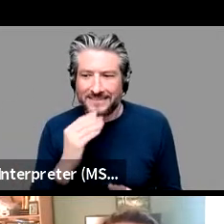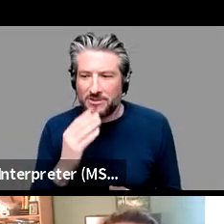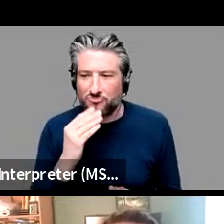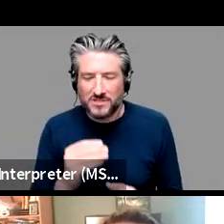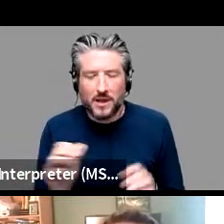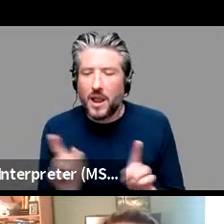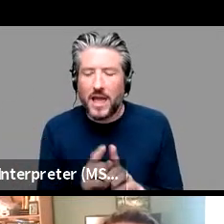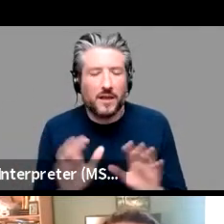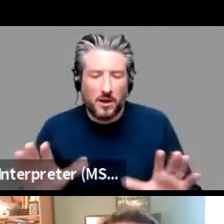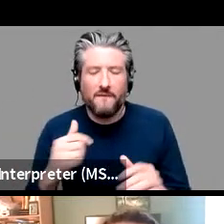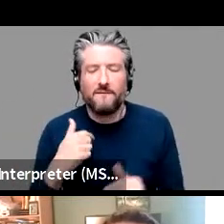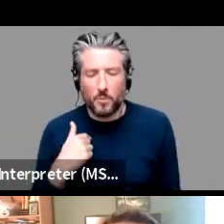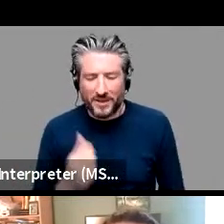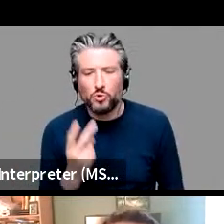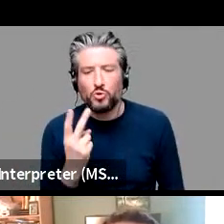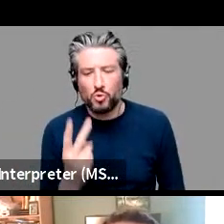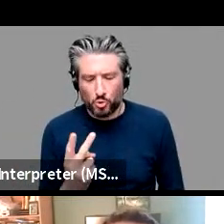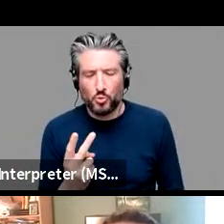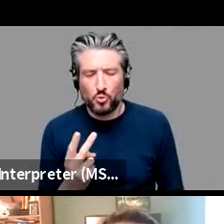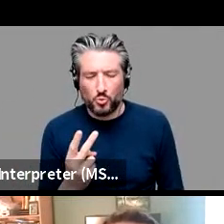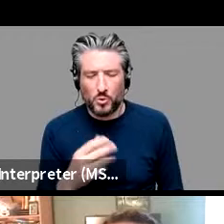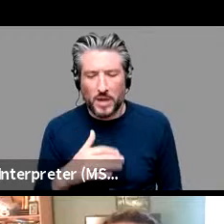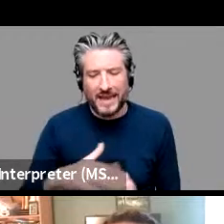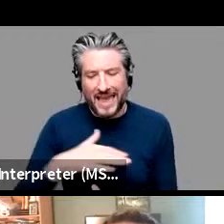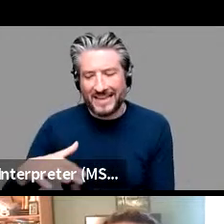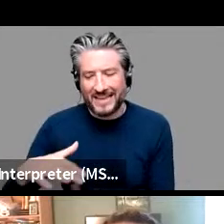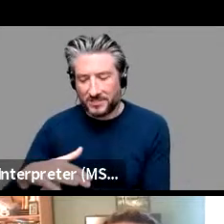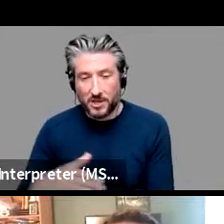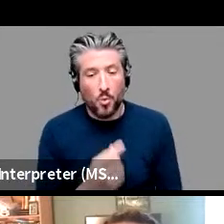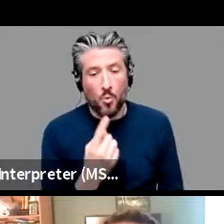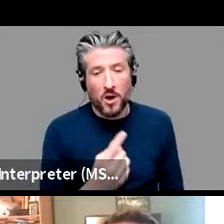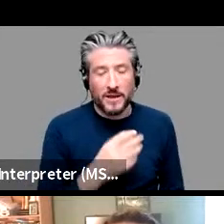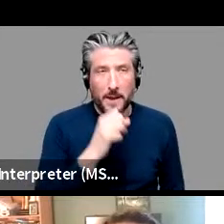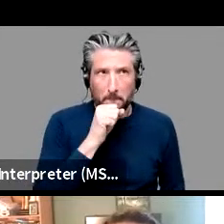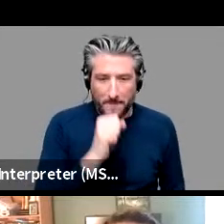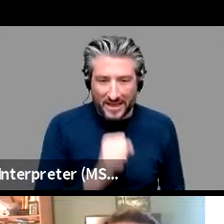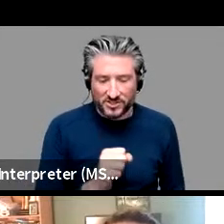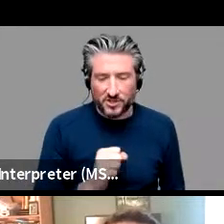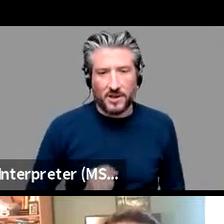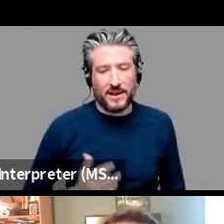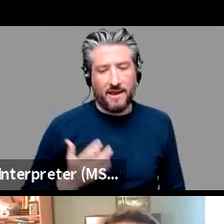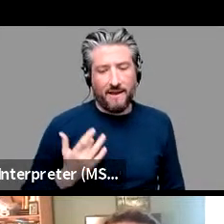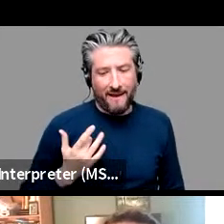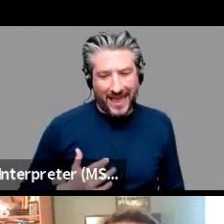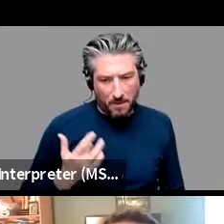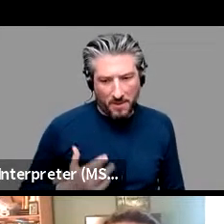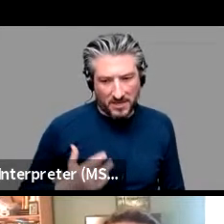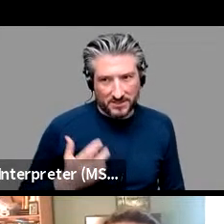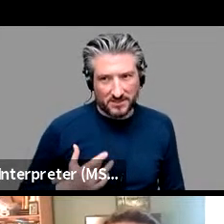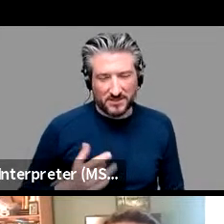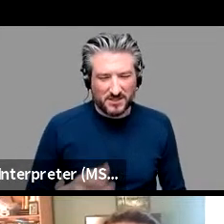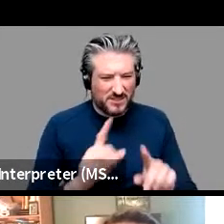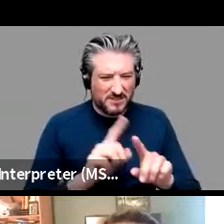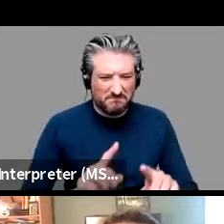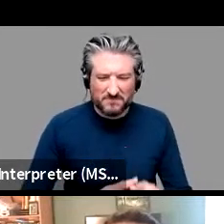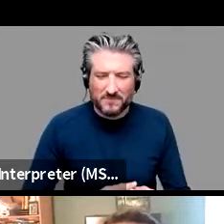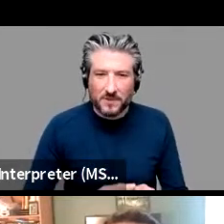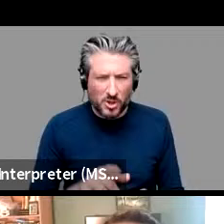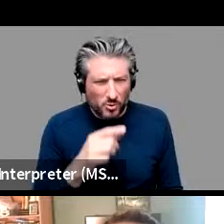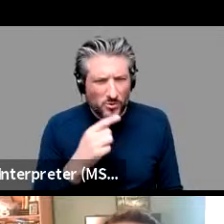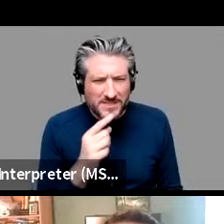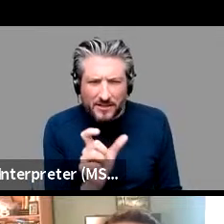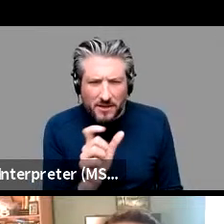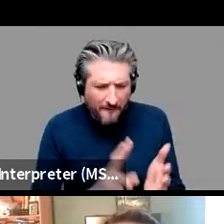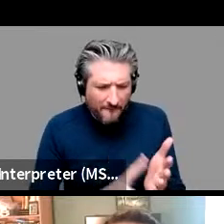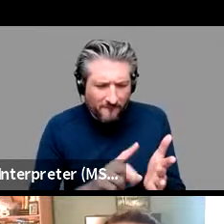of two cases one is masculine animate animates you know virile or whatever they're called um they